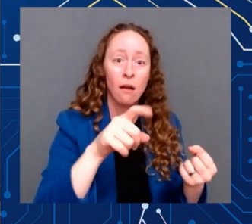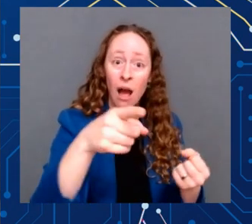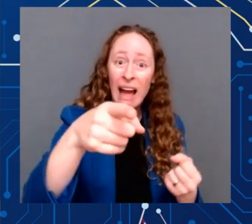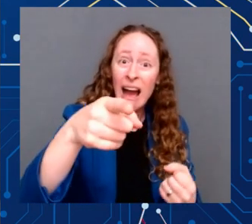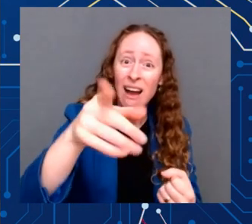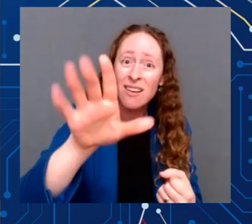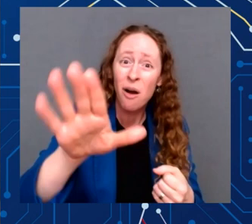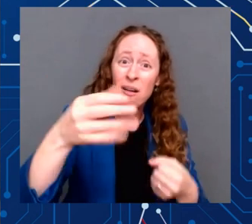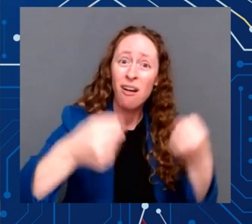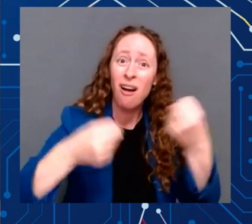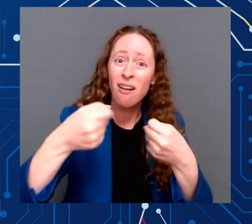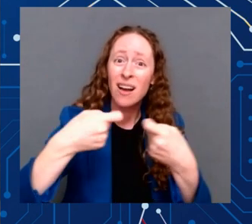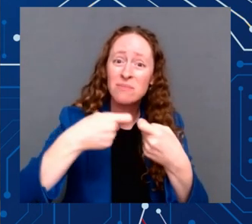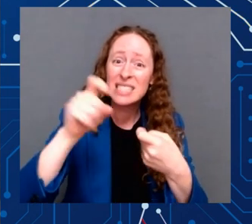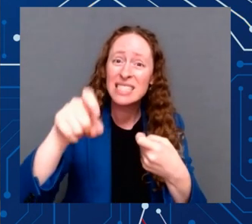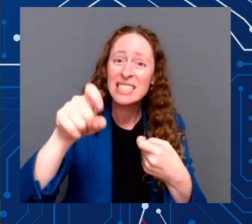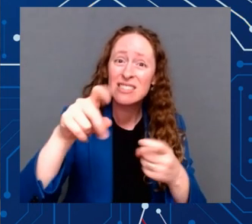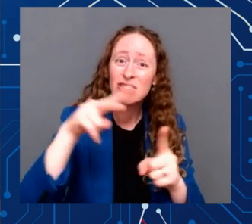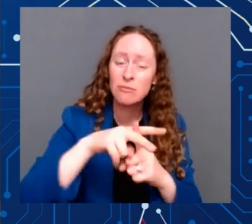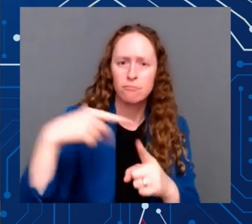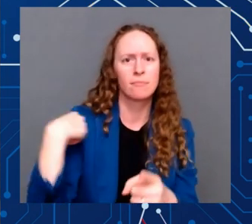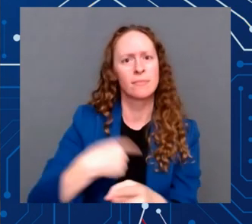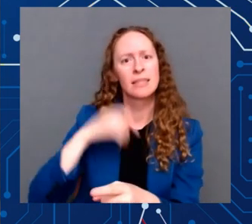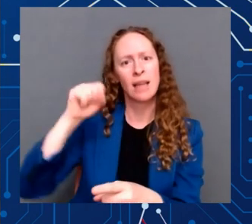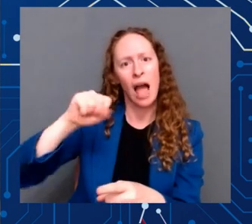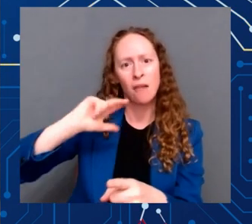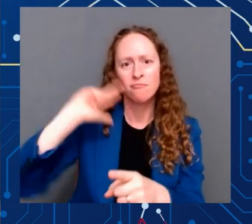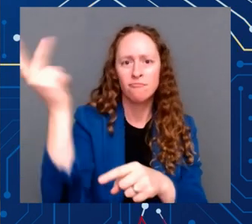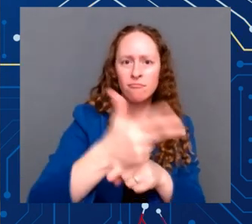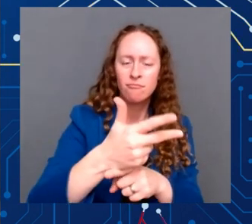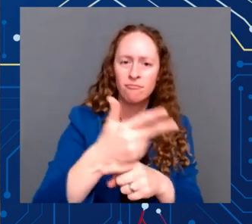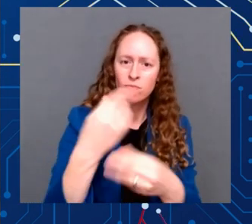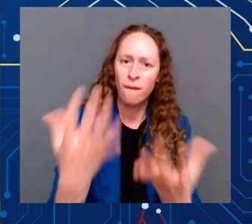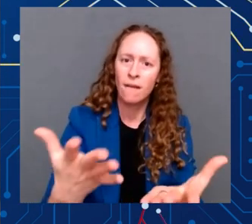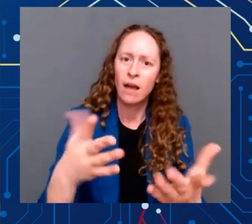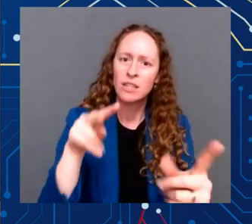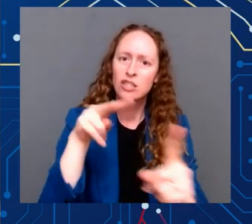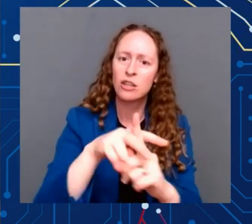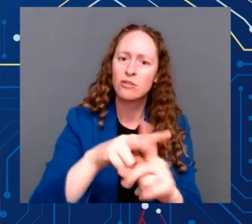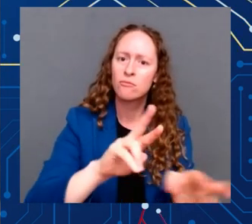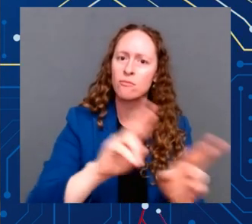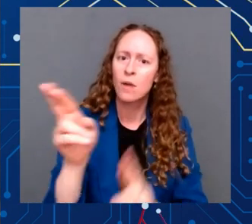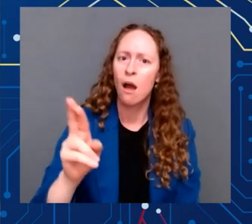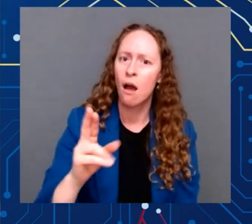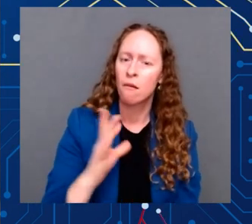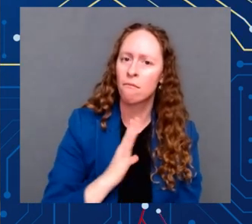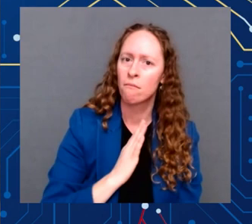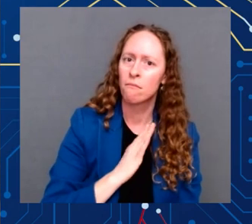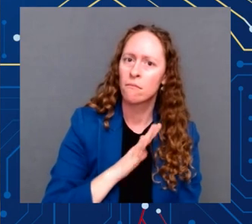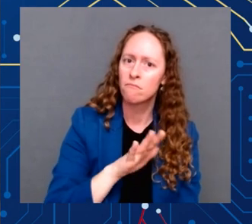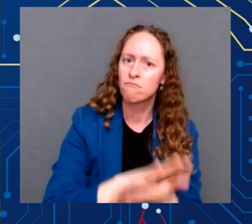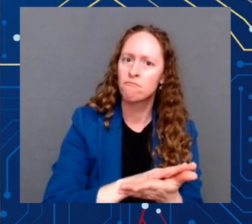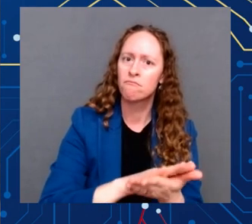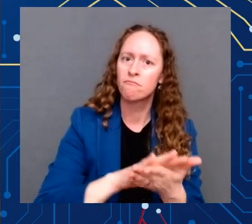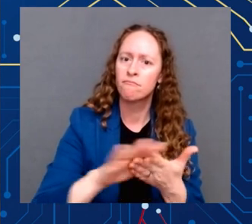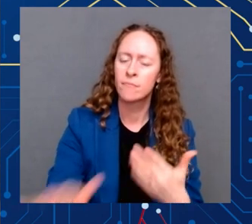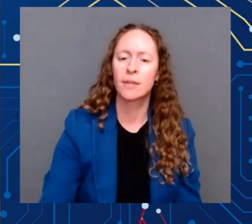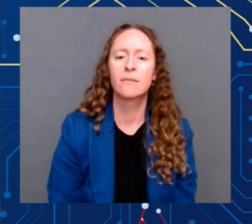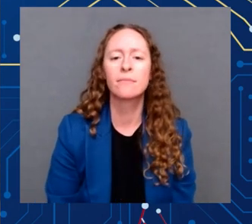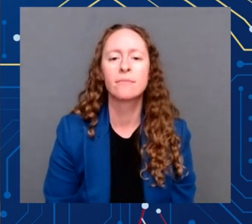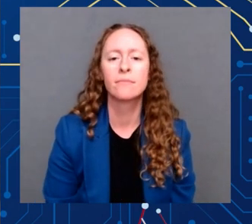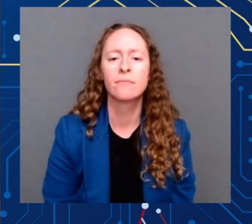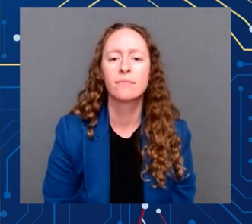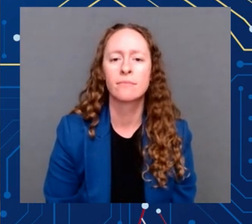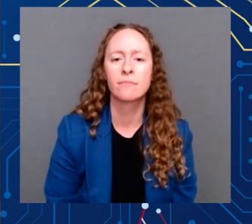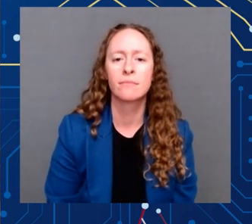innovation in EV charging. For years, my industry has been at the mercy of supply chains, making semiconductors that are critical to our